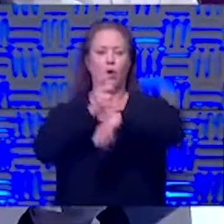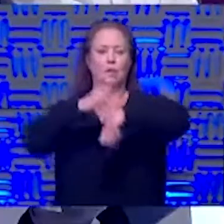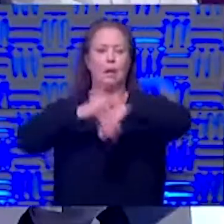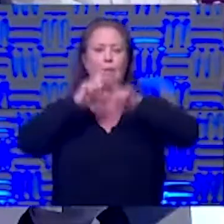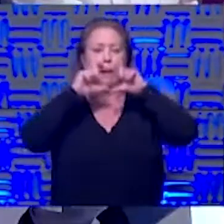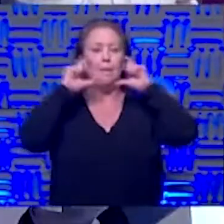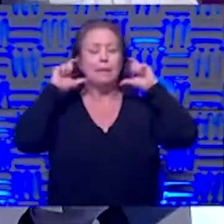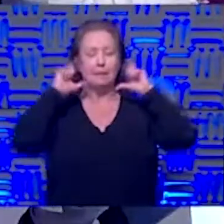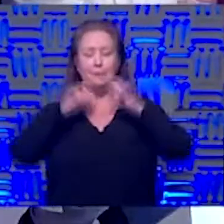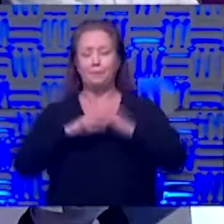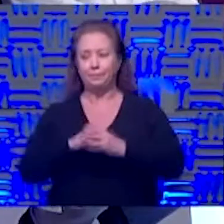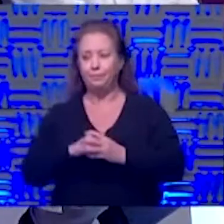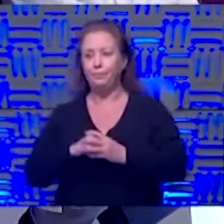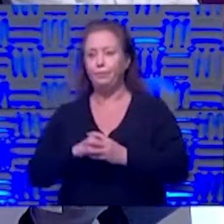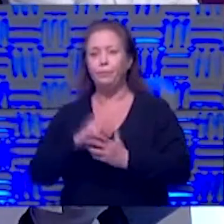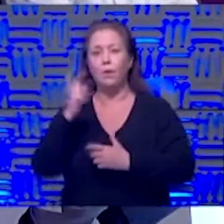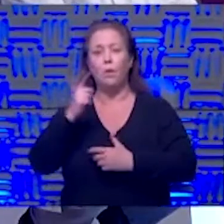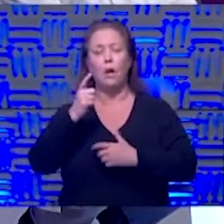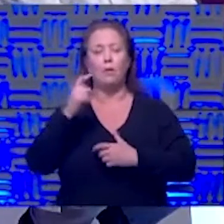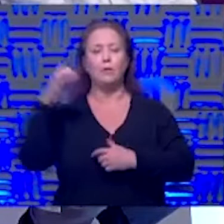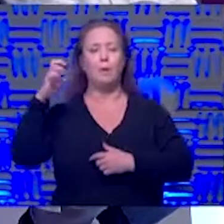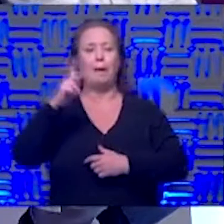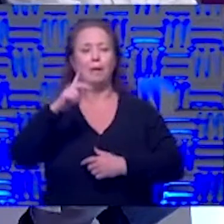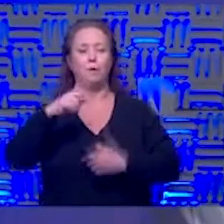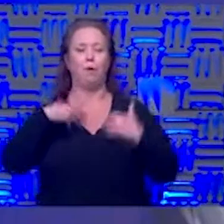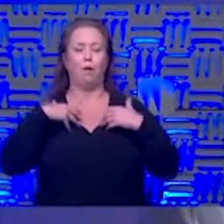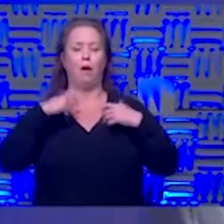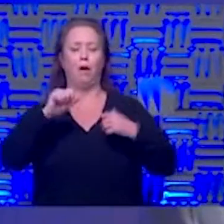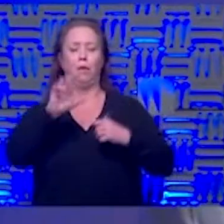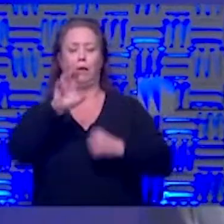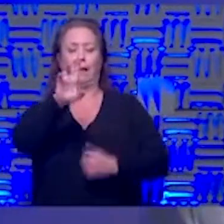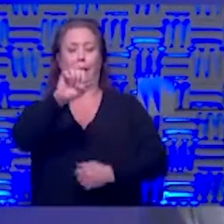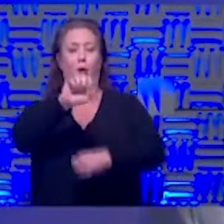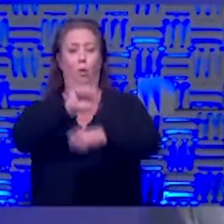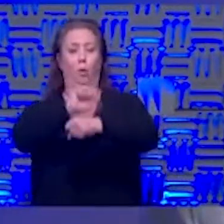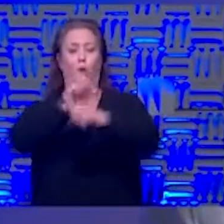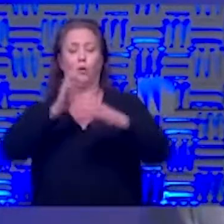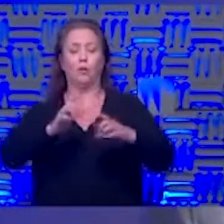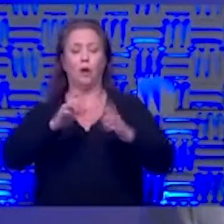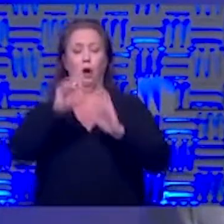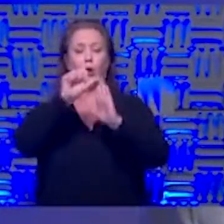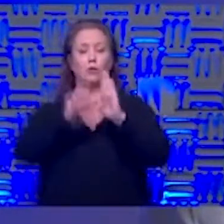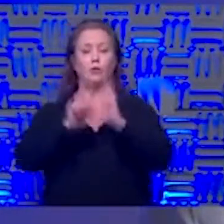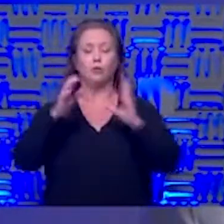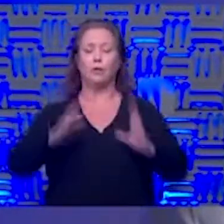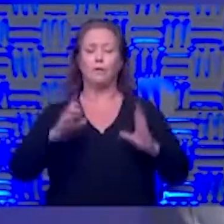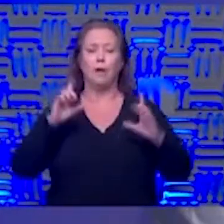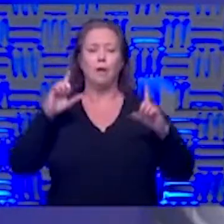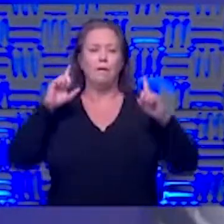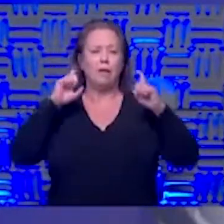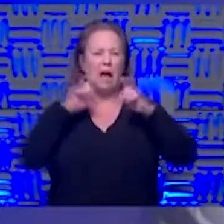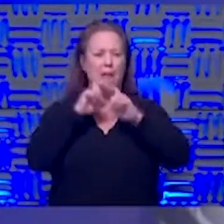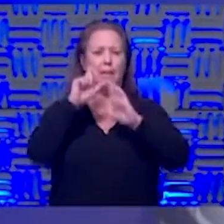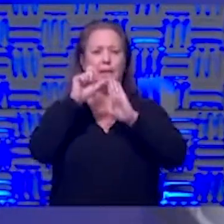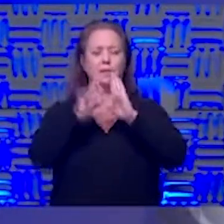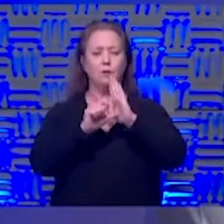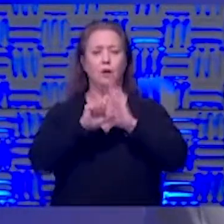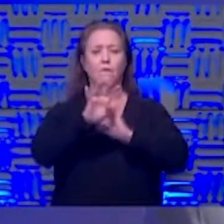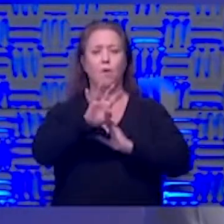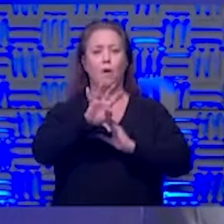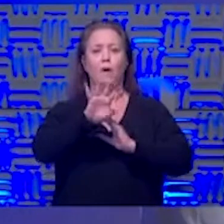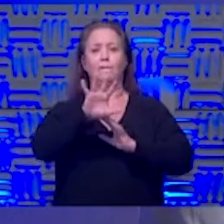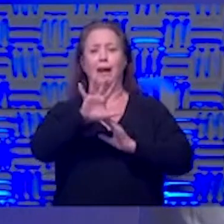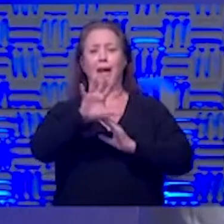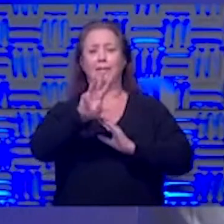you know we always go back to our health care workers we have our surgeons who do extremely complex surgeries right for four five six